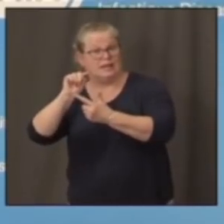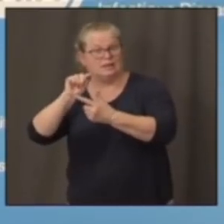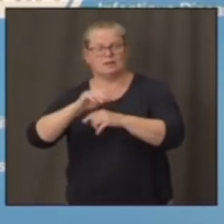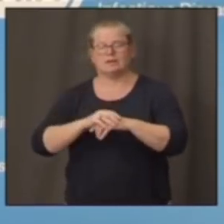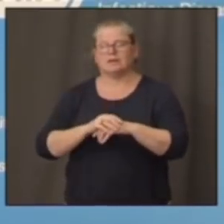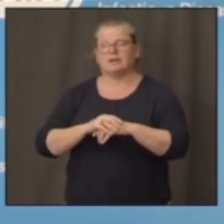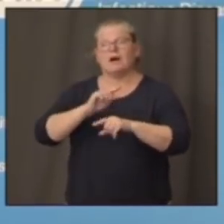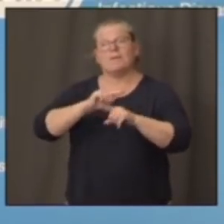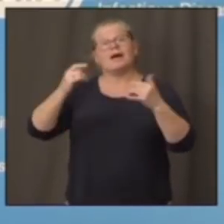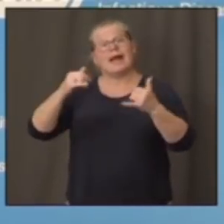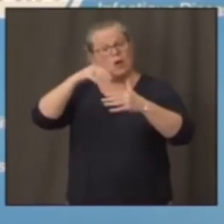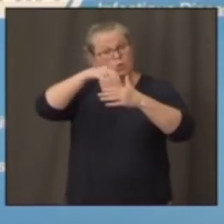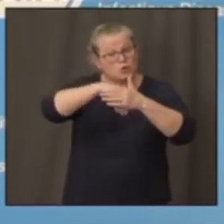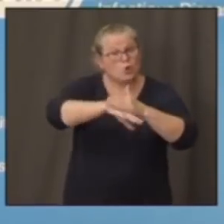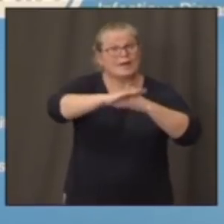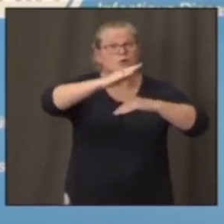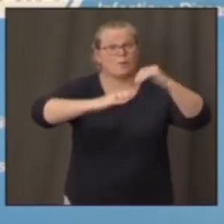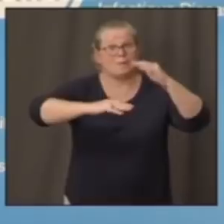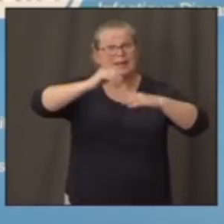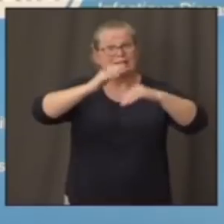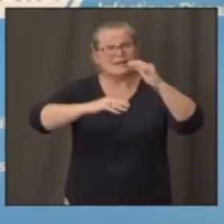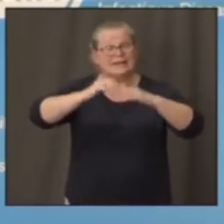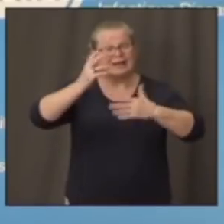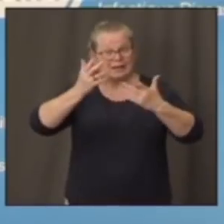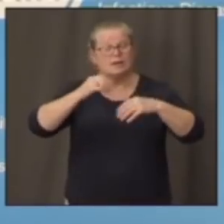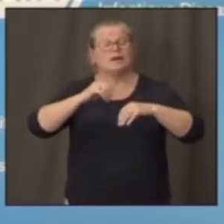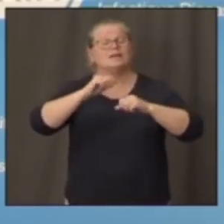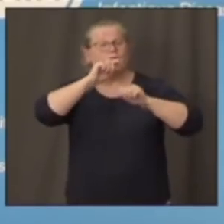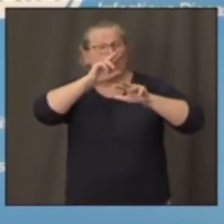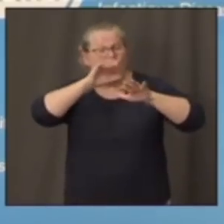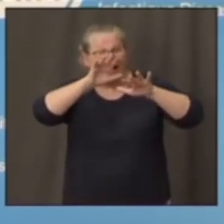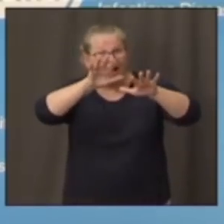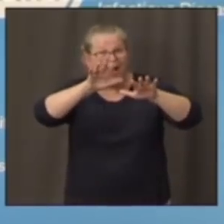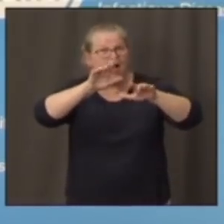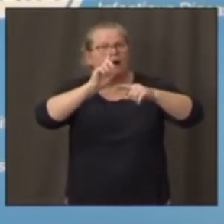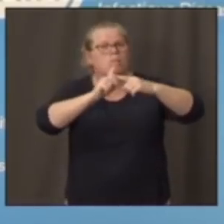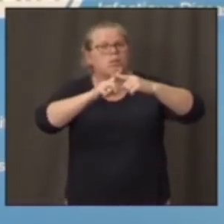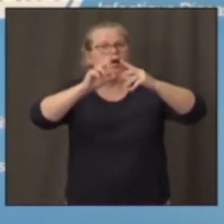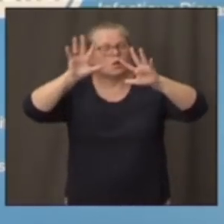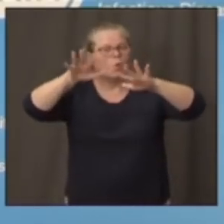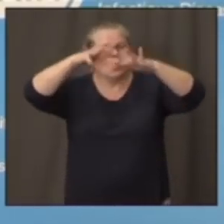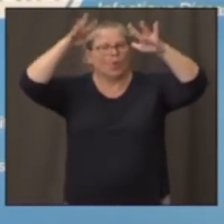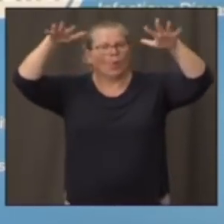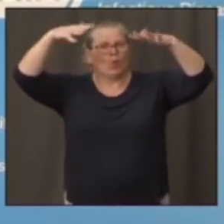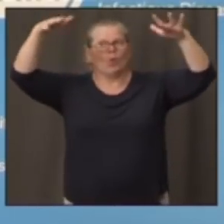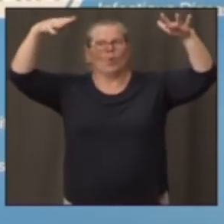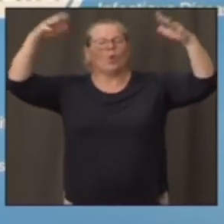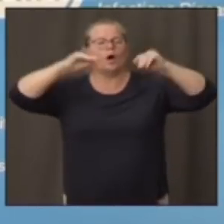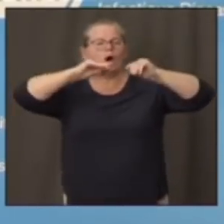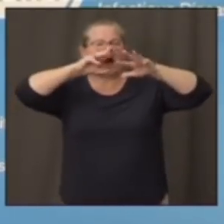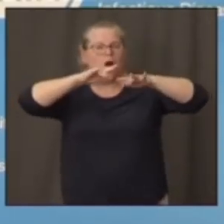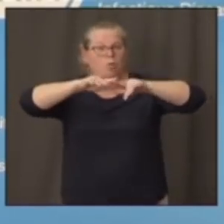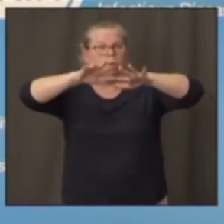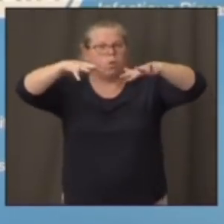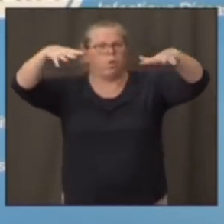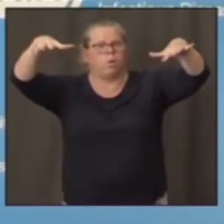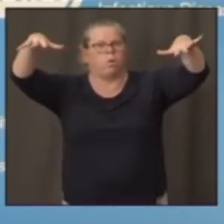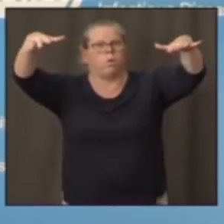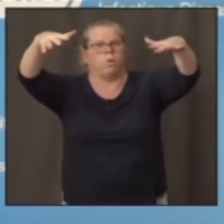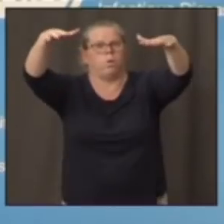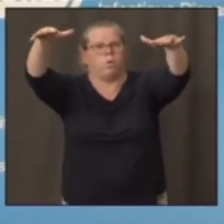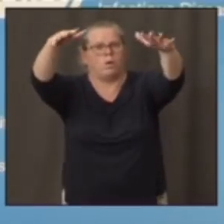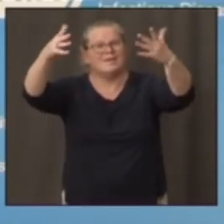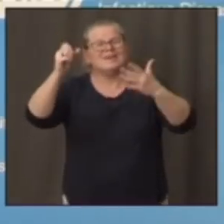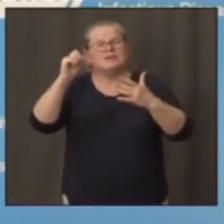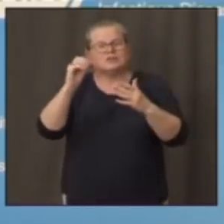ventilation, really, as well as trying to keep as further distance as you possibly can, given the